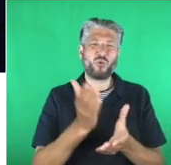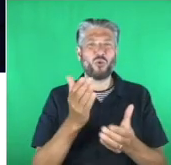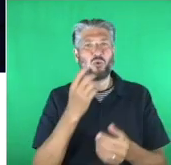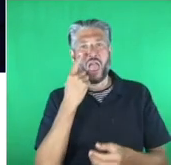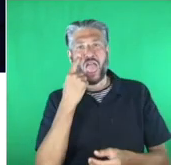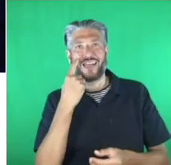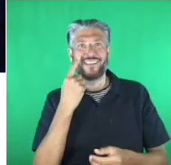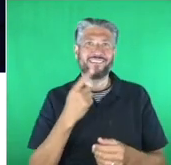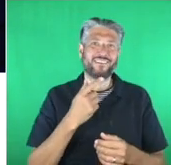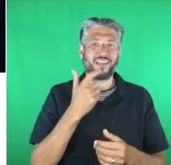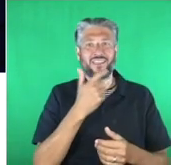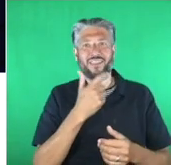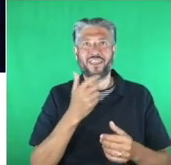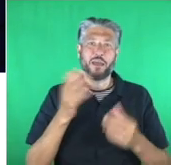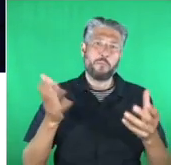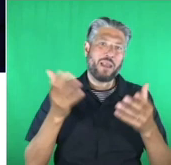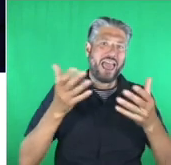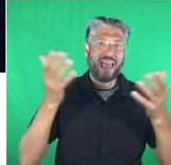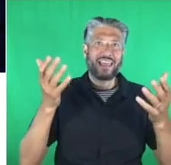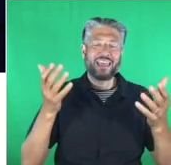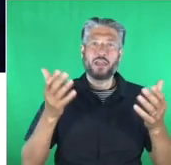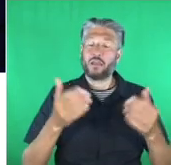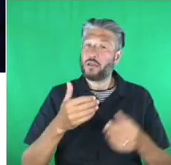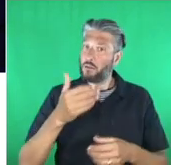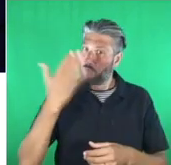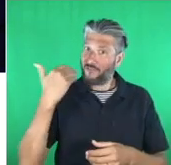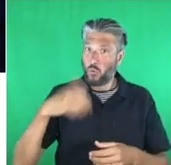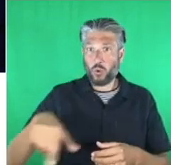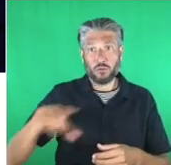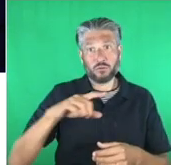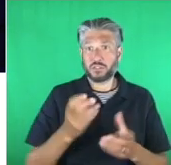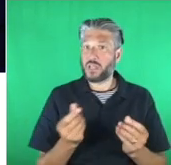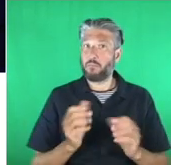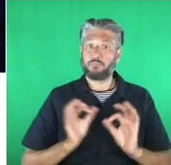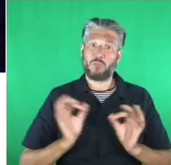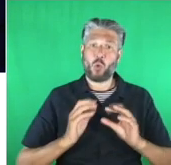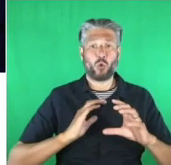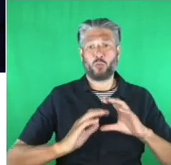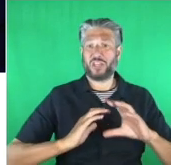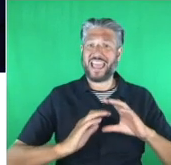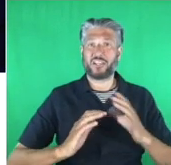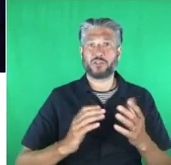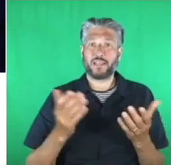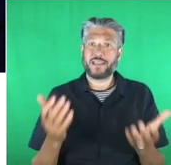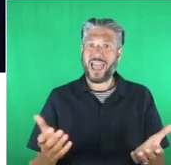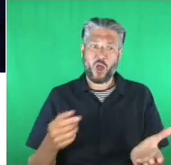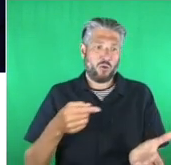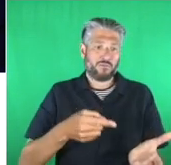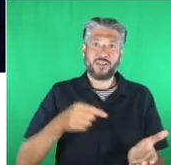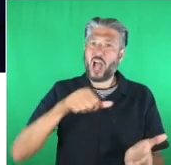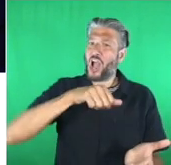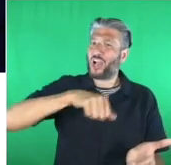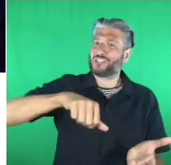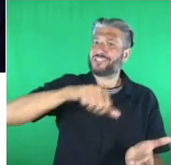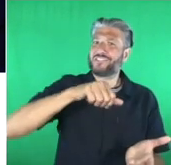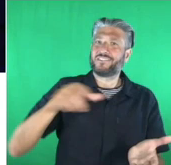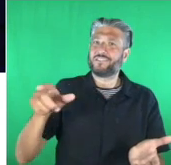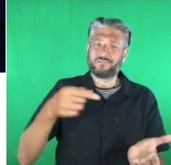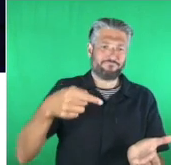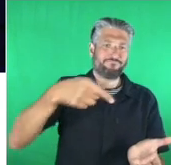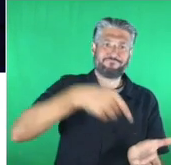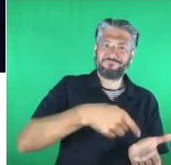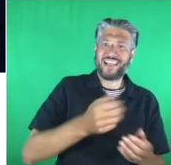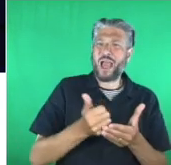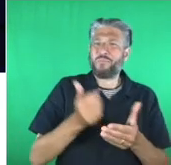communicated really at all before to communicate through the music that they could control in the custard. Just blows it away. Have a look